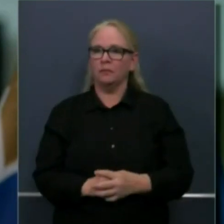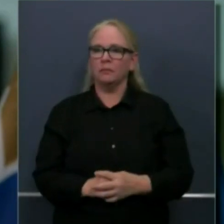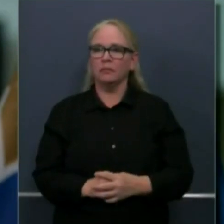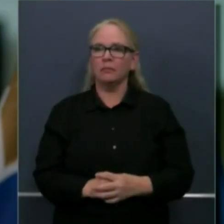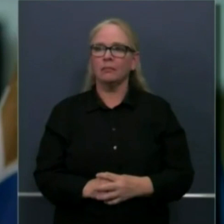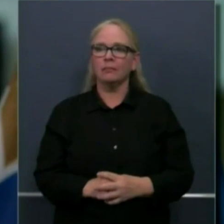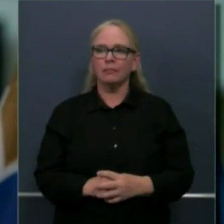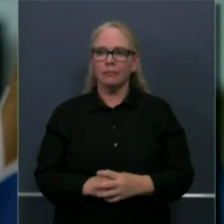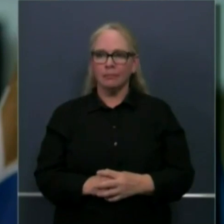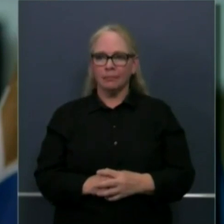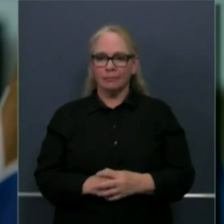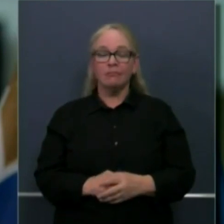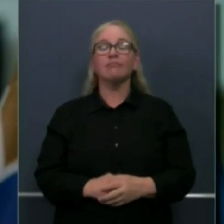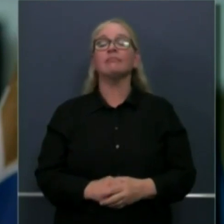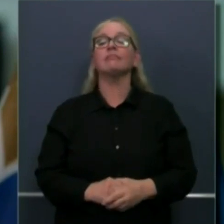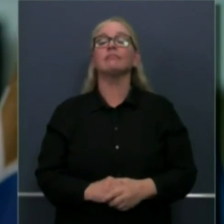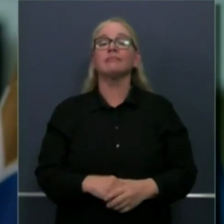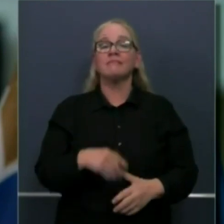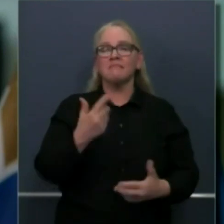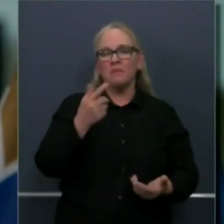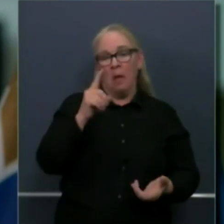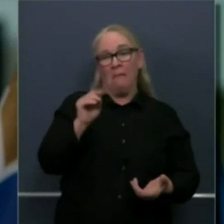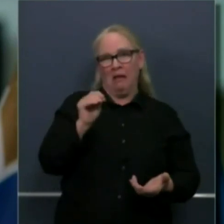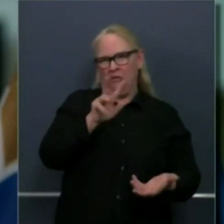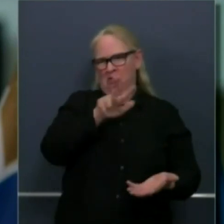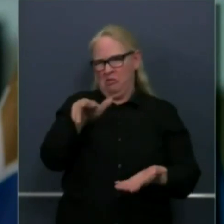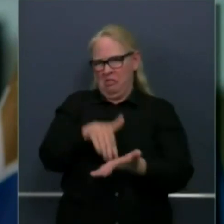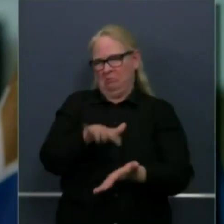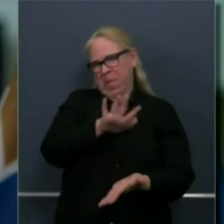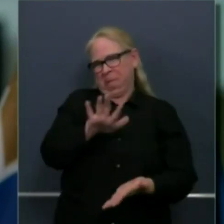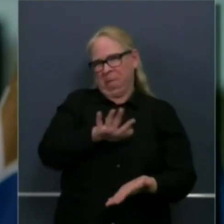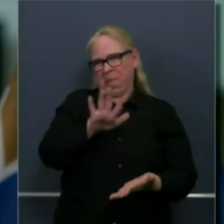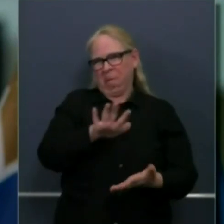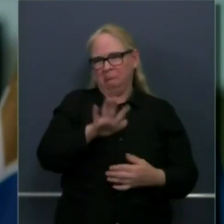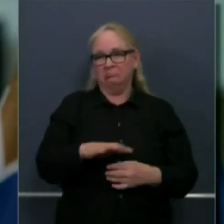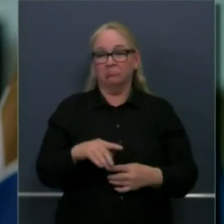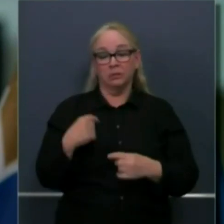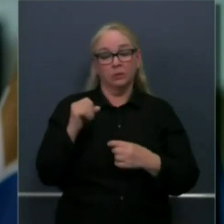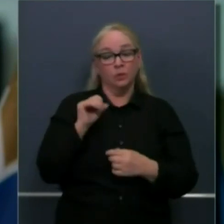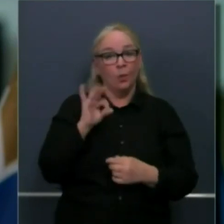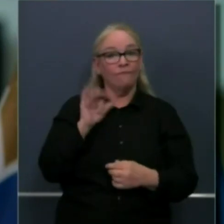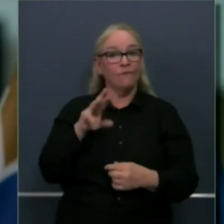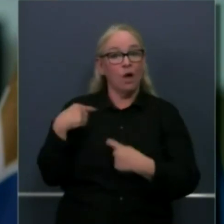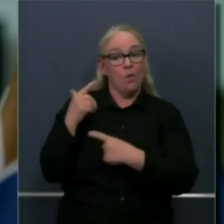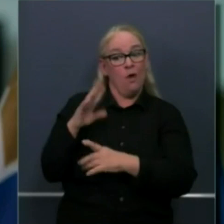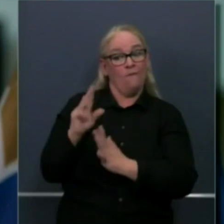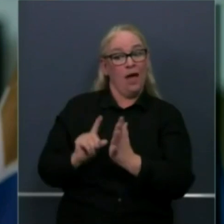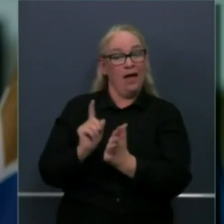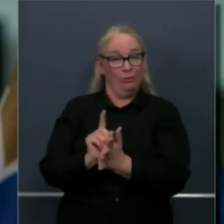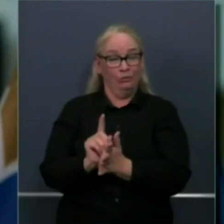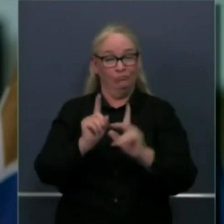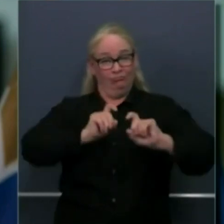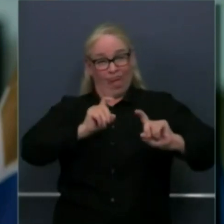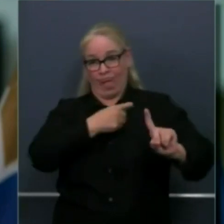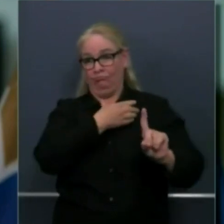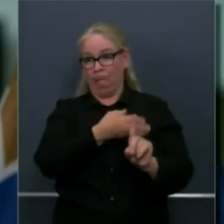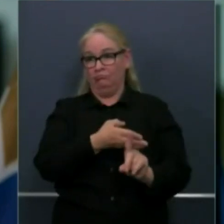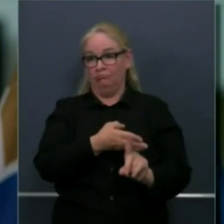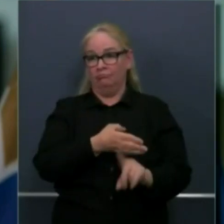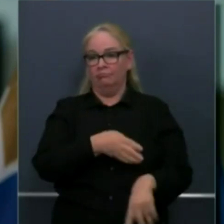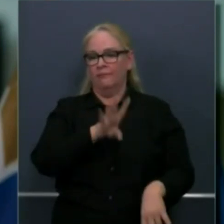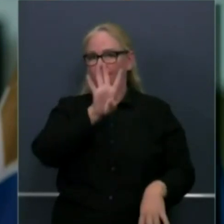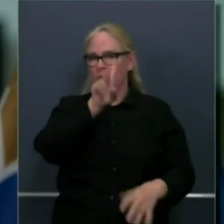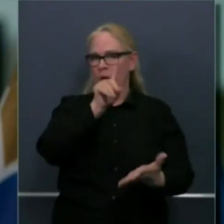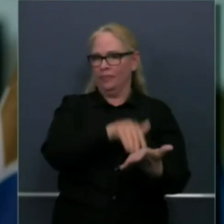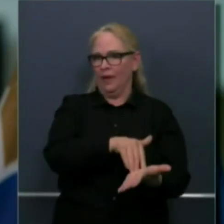,000. Just in the last 24 hours we were able to conduct over 41,000 tests not